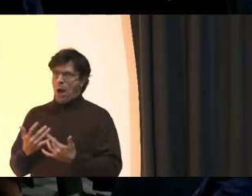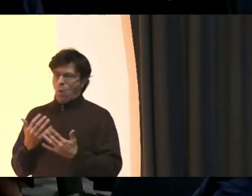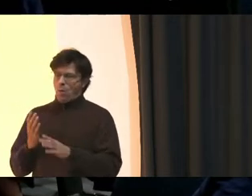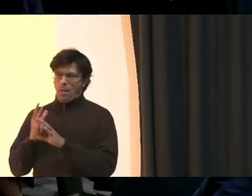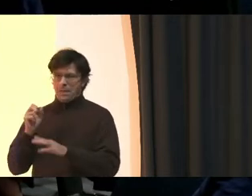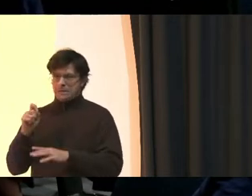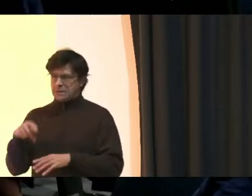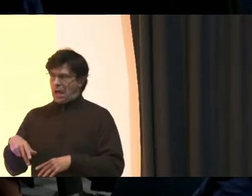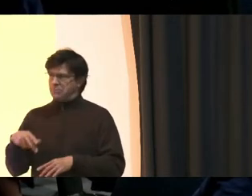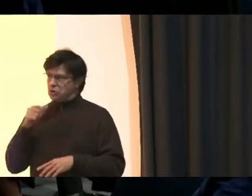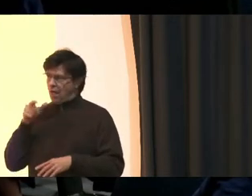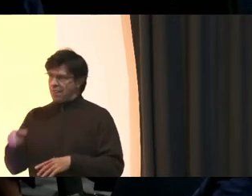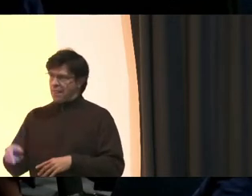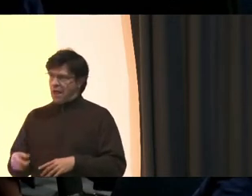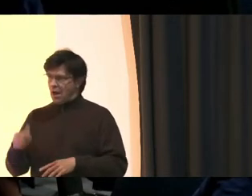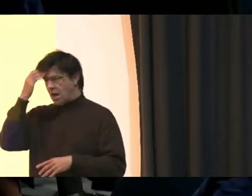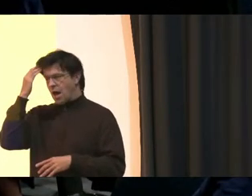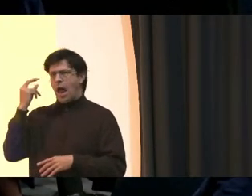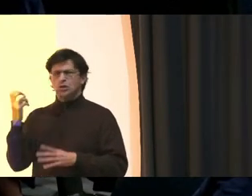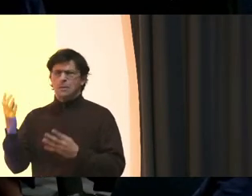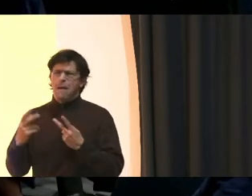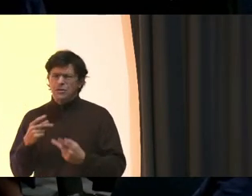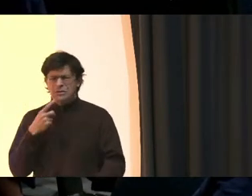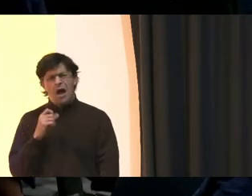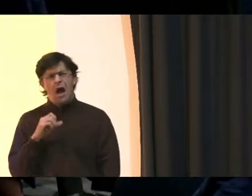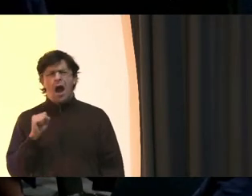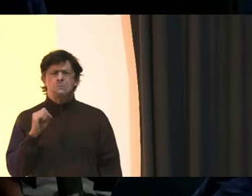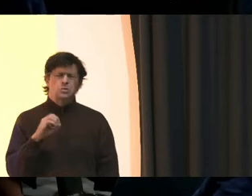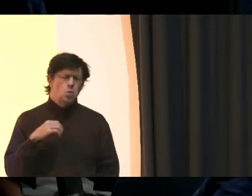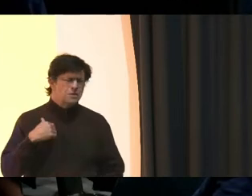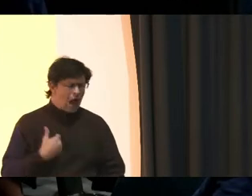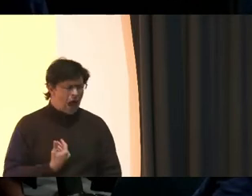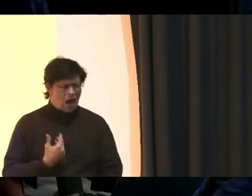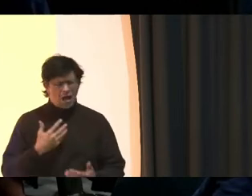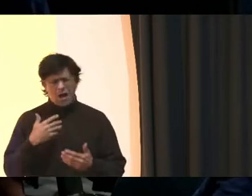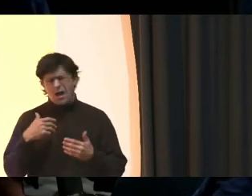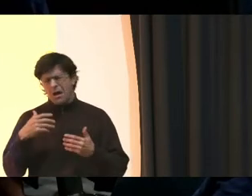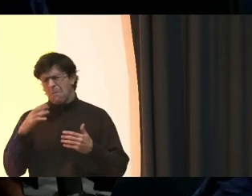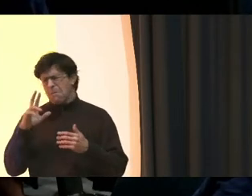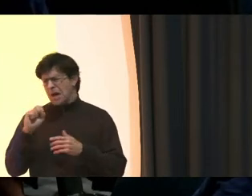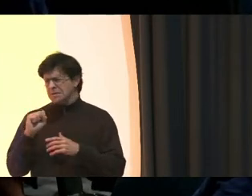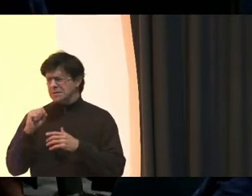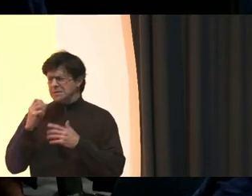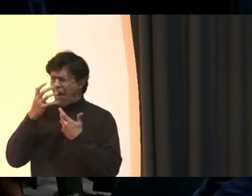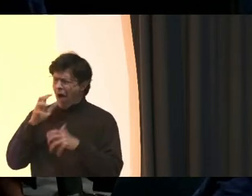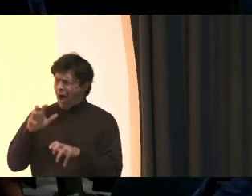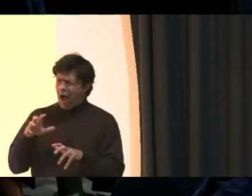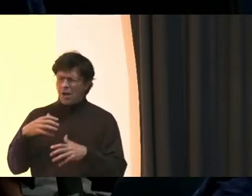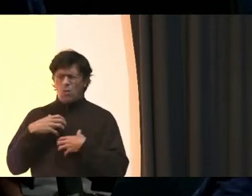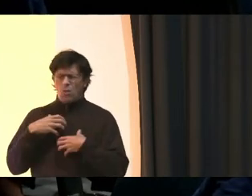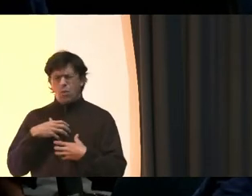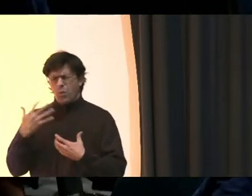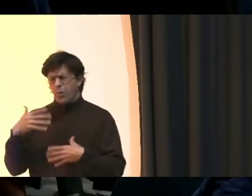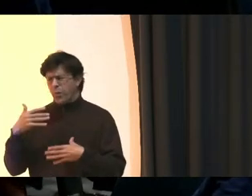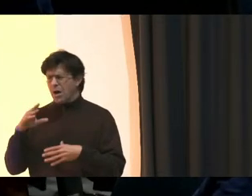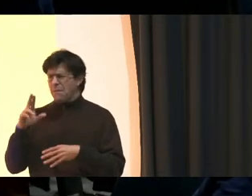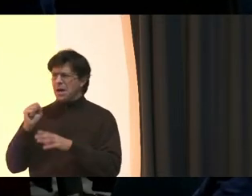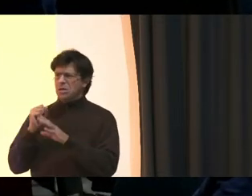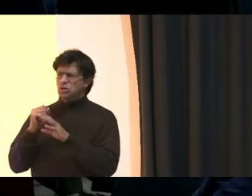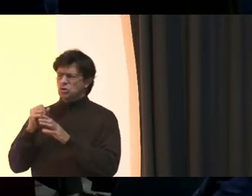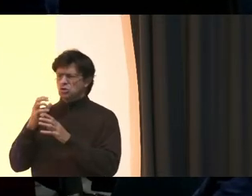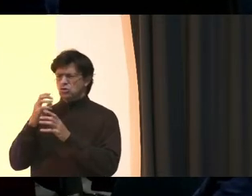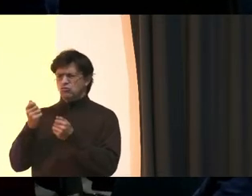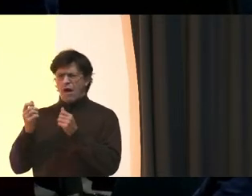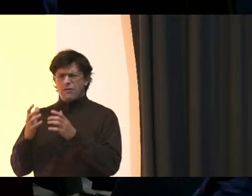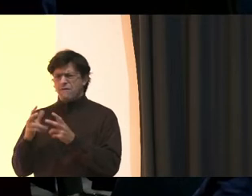she comes home She's like, oh my god, I'm so hungry, I'm so tired It was the last bus that came The bus driver was so mean